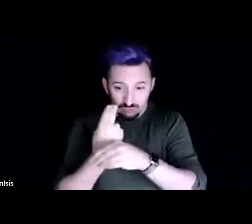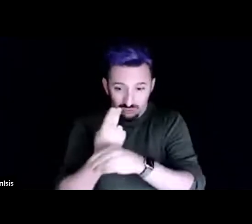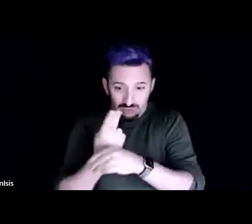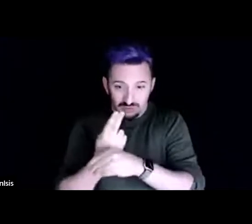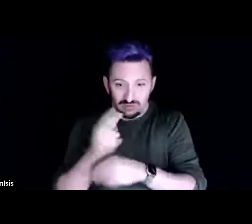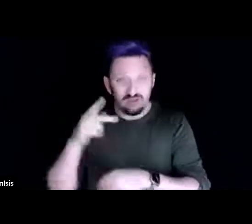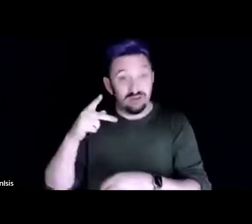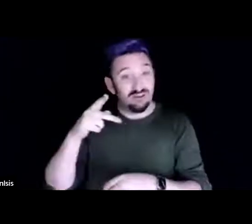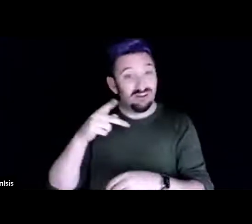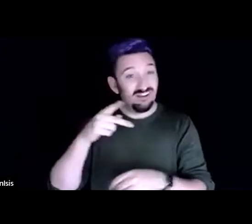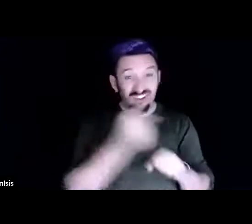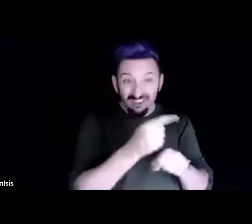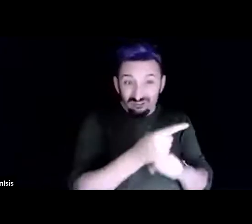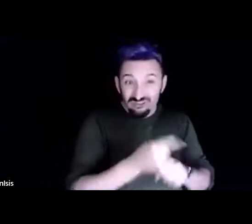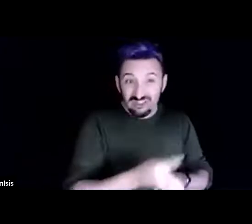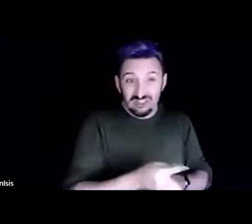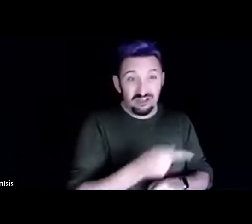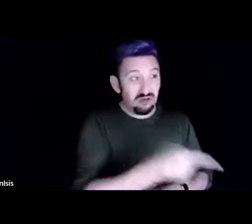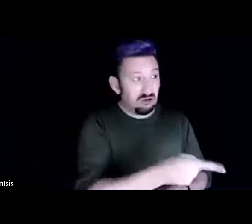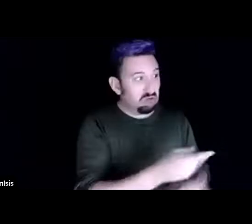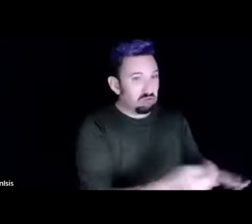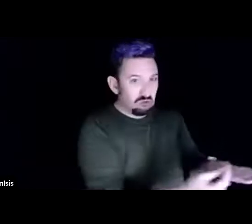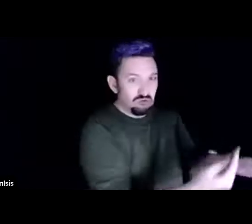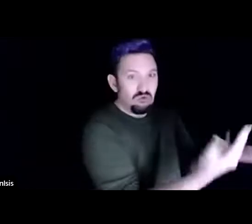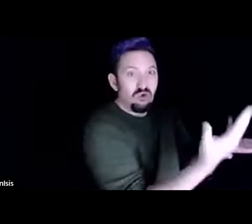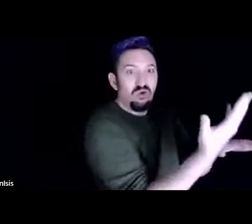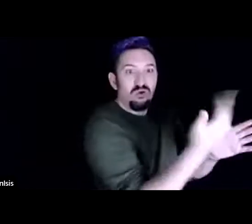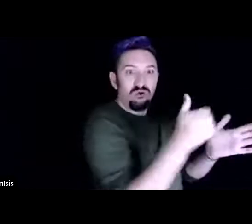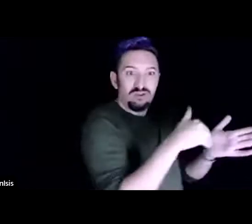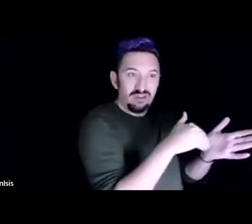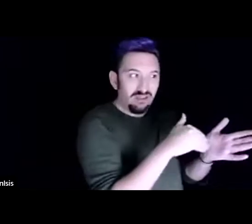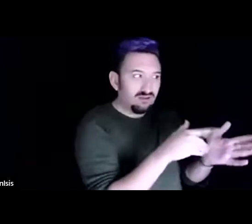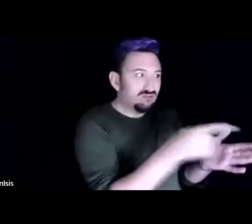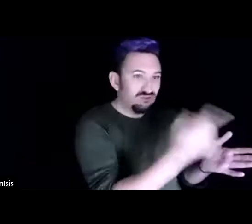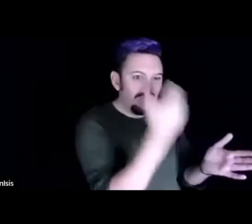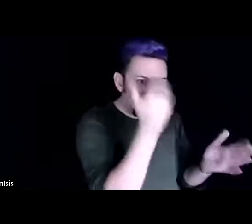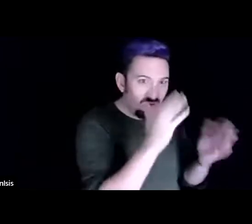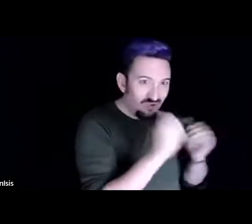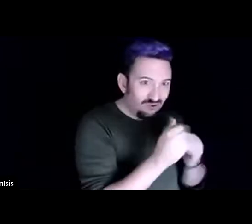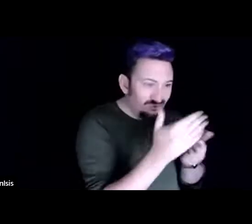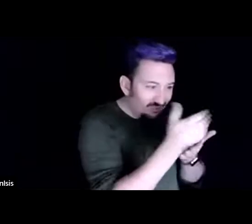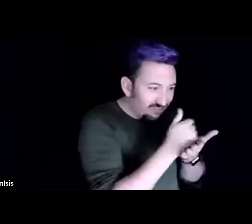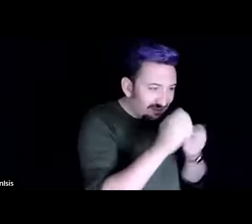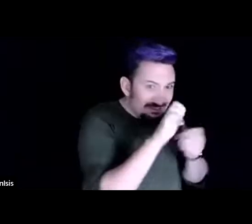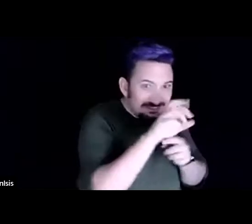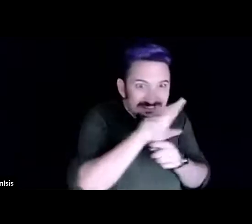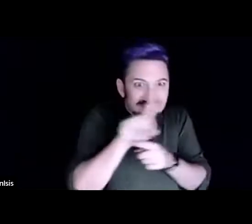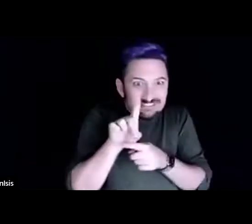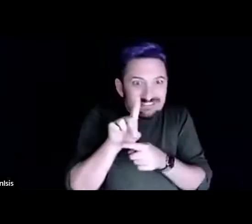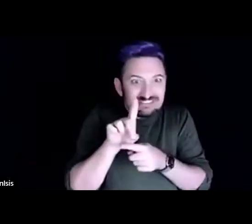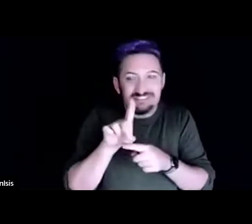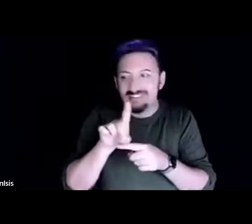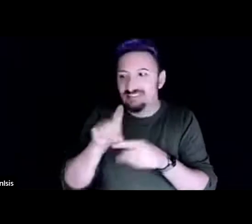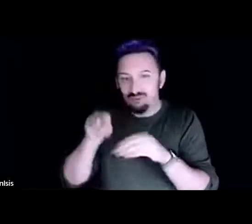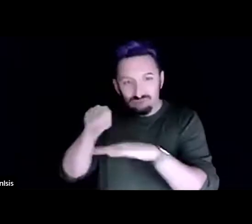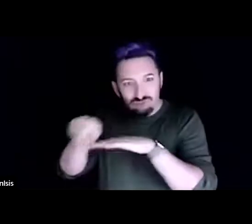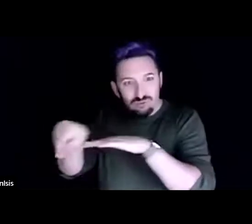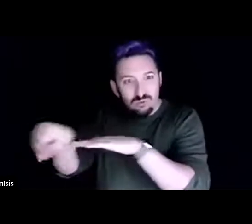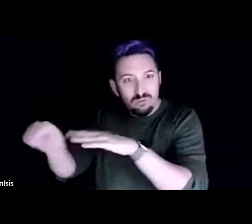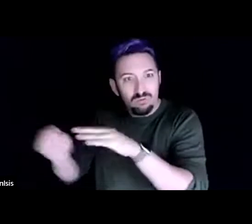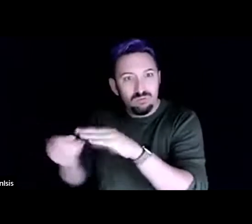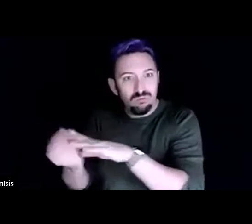so they knew how to multiply it right and so the babies could feed their families could